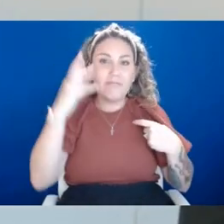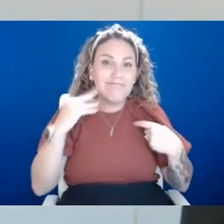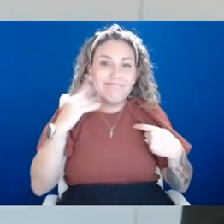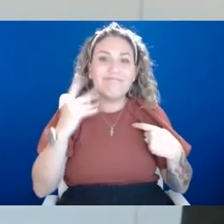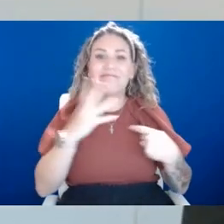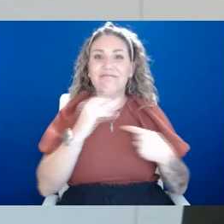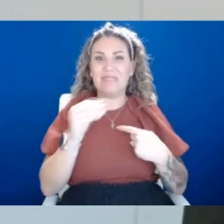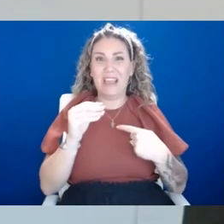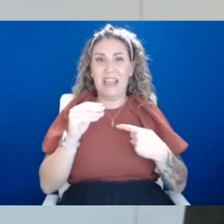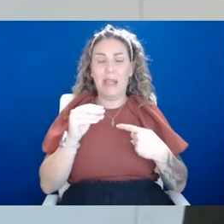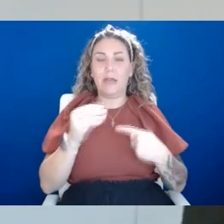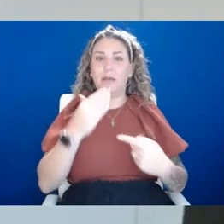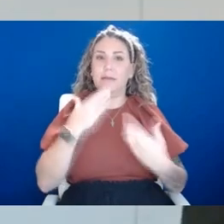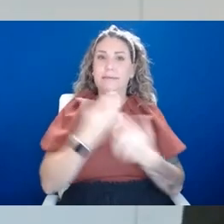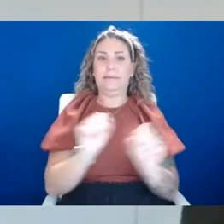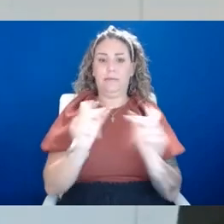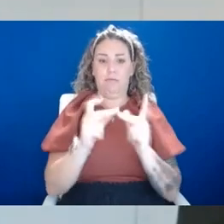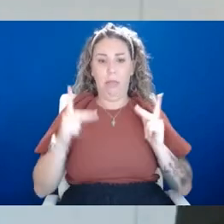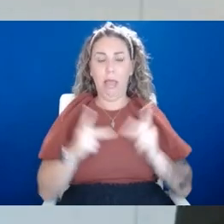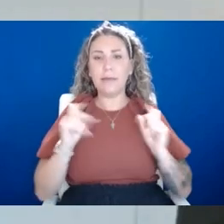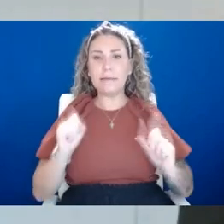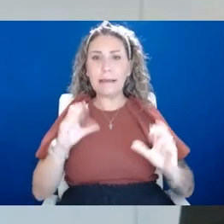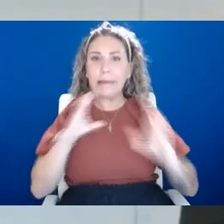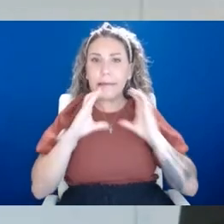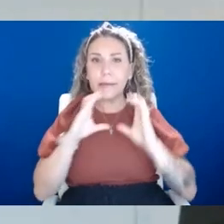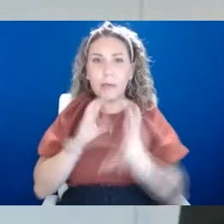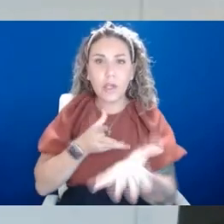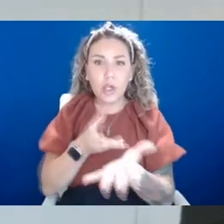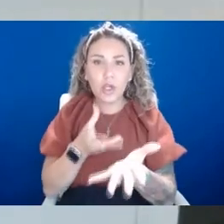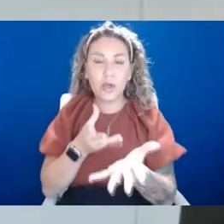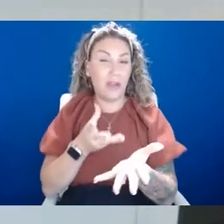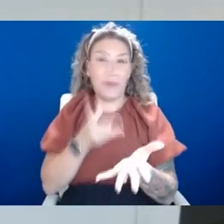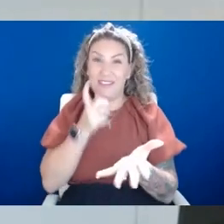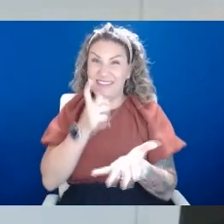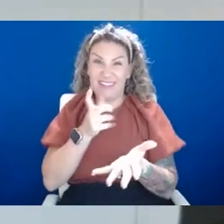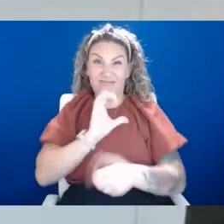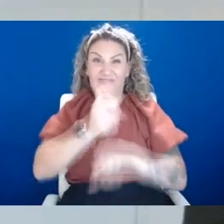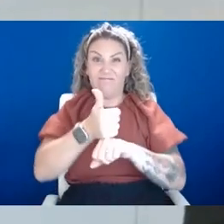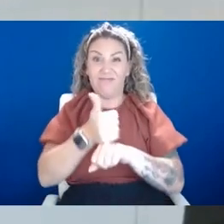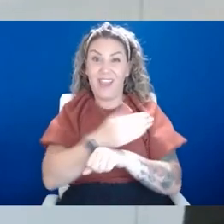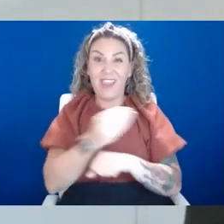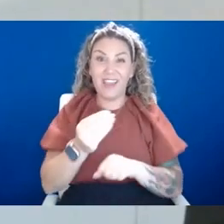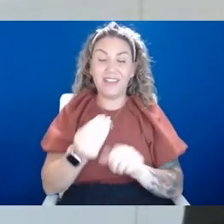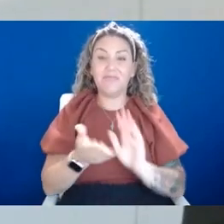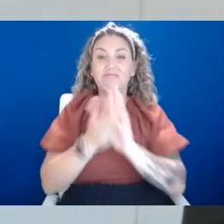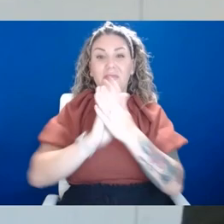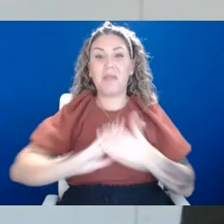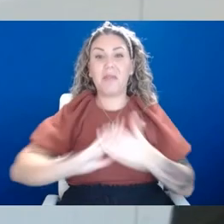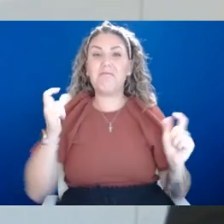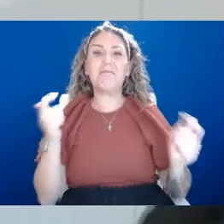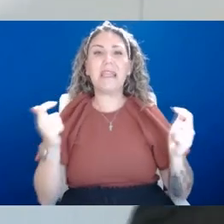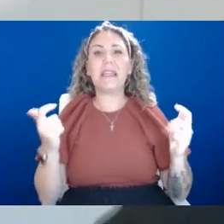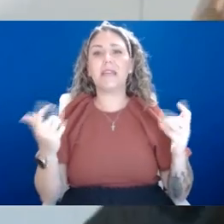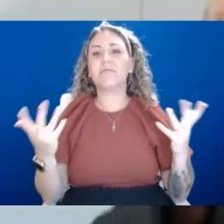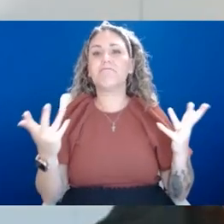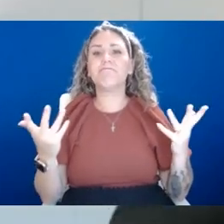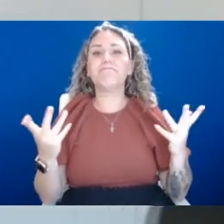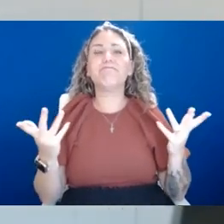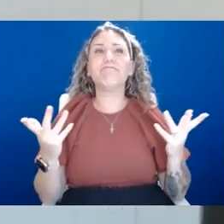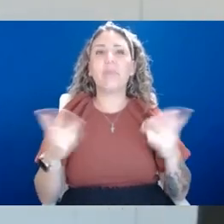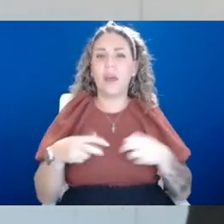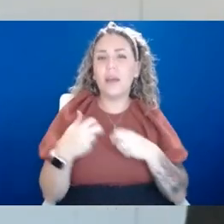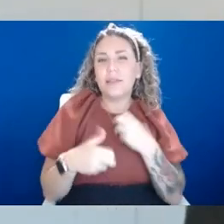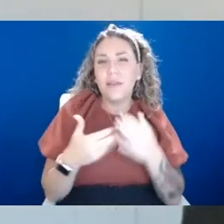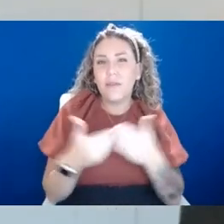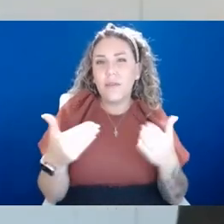have this conversation with my parents, because again, the space wasn't created. And soccer became such a big, like a difficult thing for me